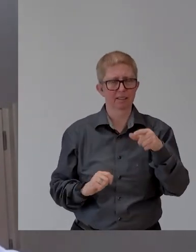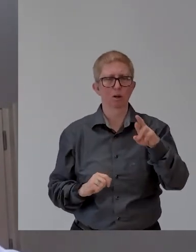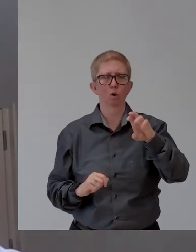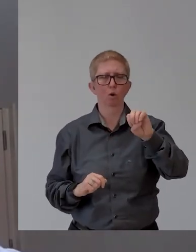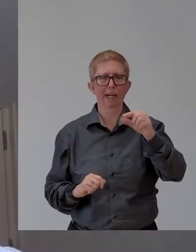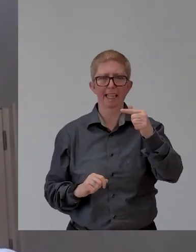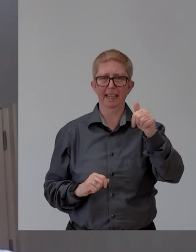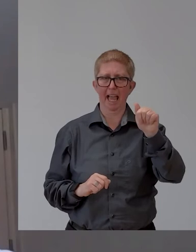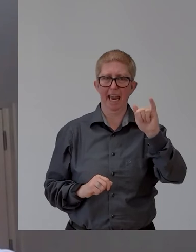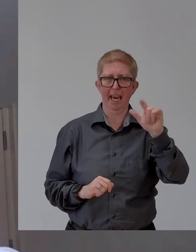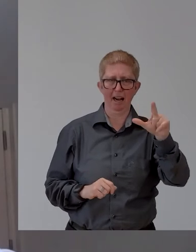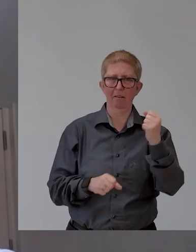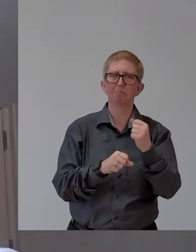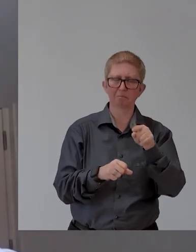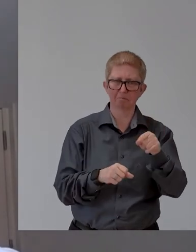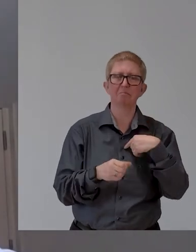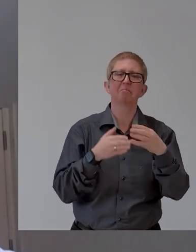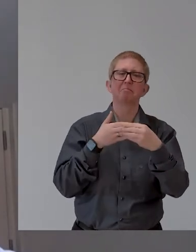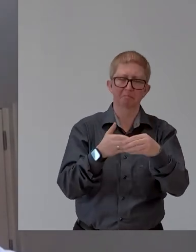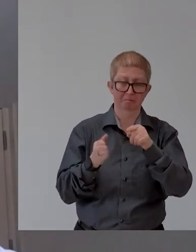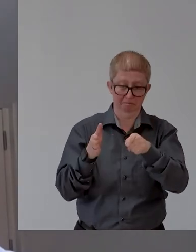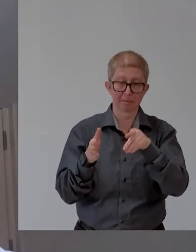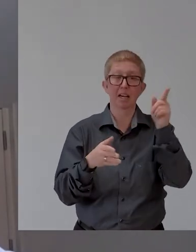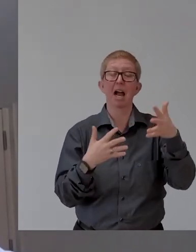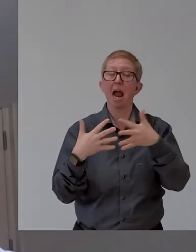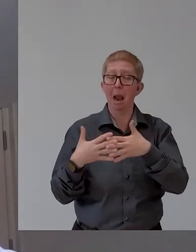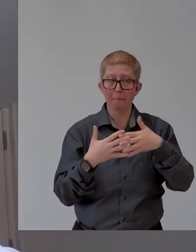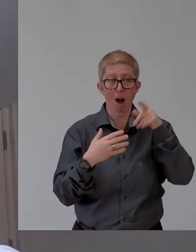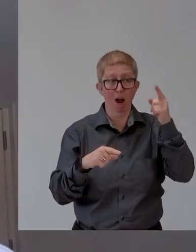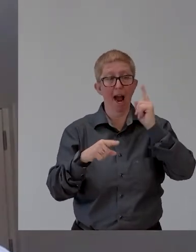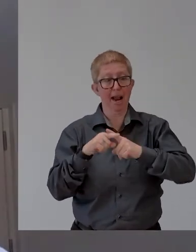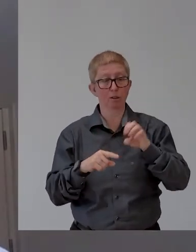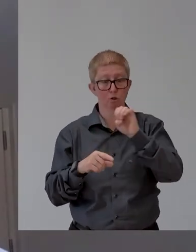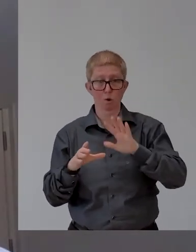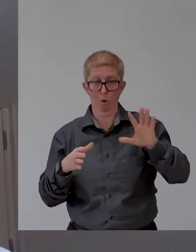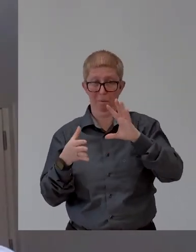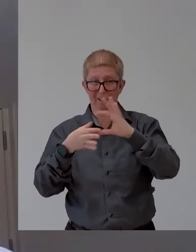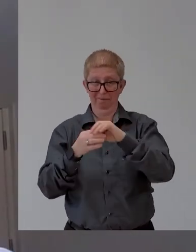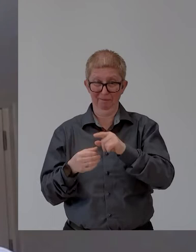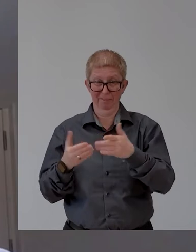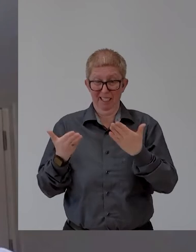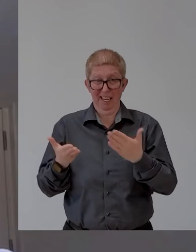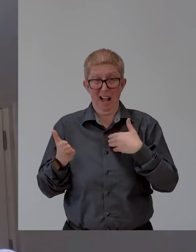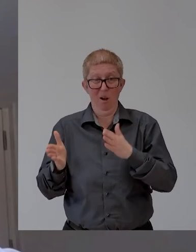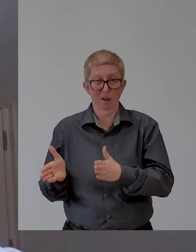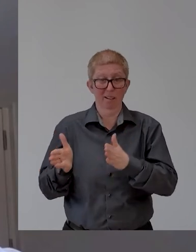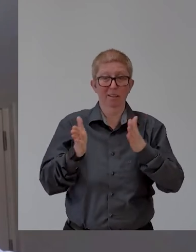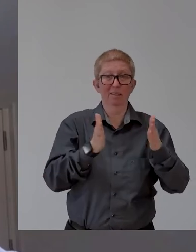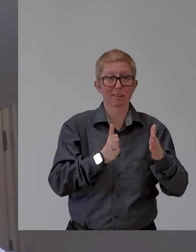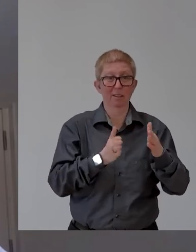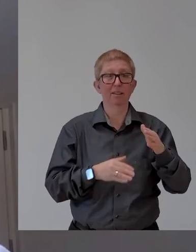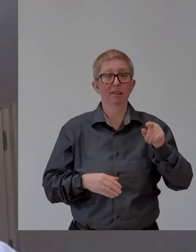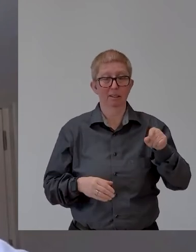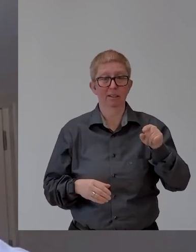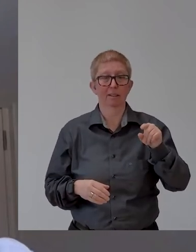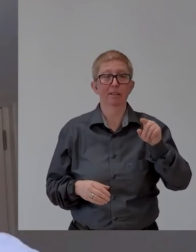S working in the U S uh, as well as in Europe. Um, and then I spent 13 years at Novartis, leading pharmaceutical